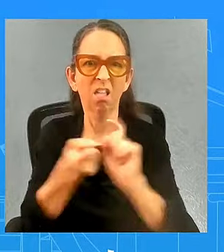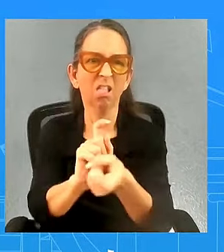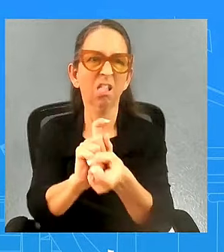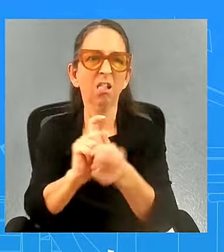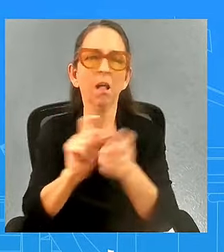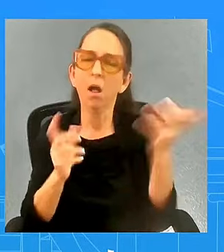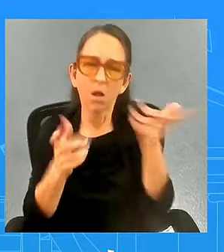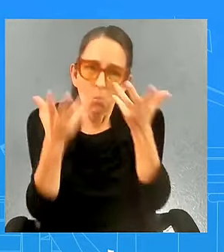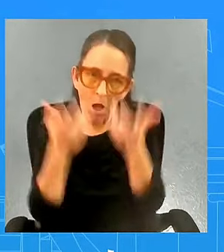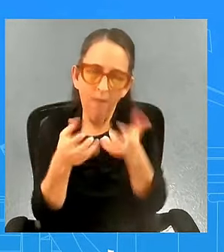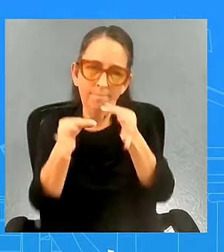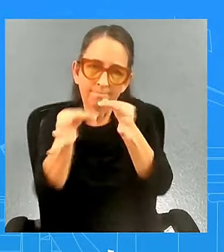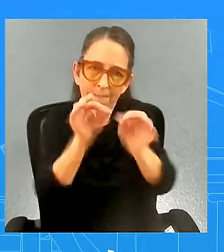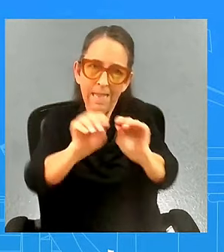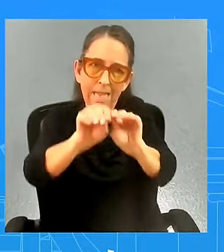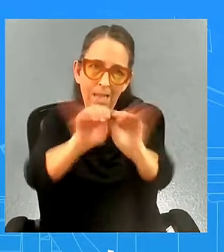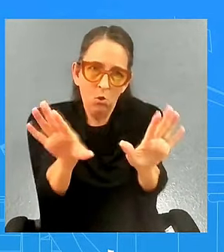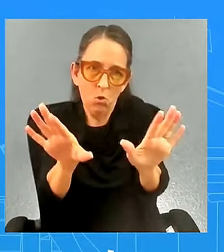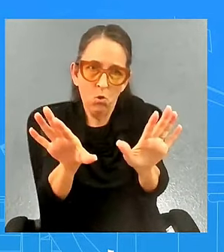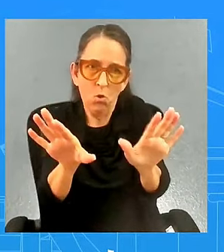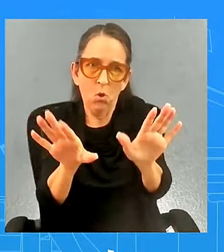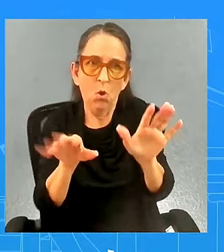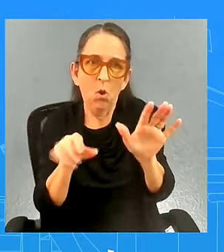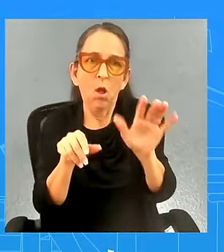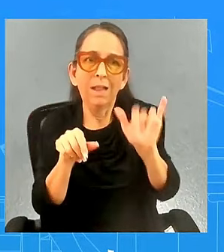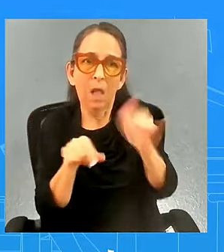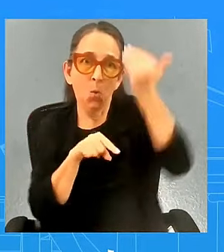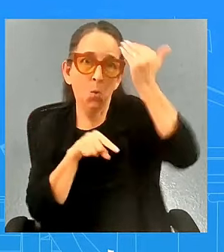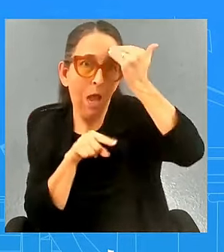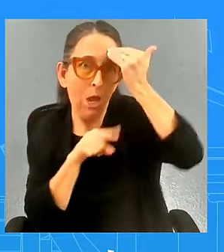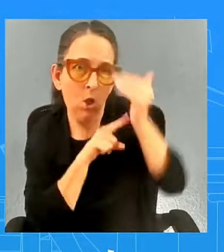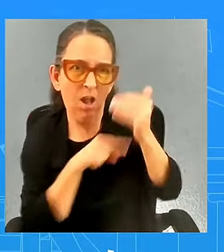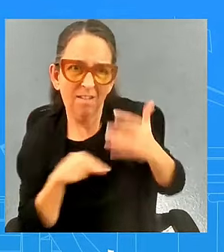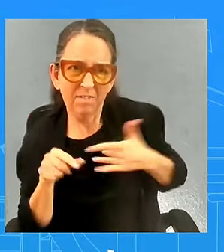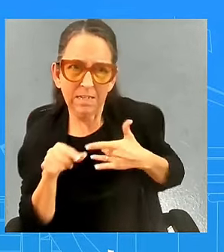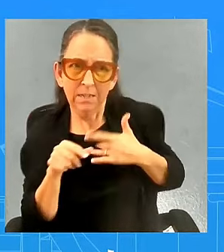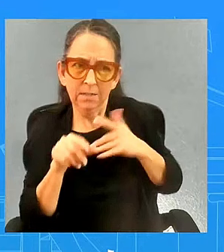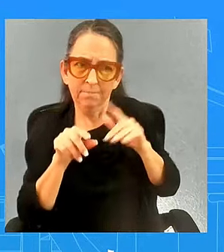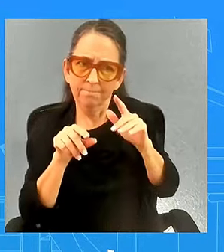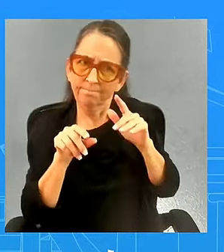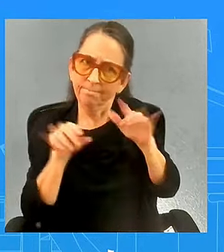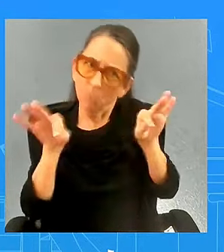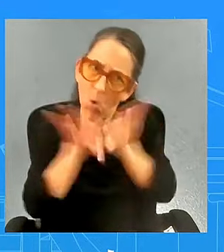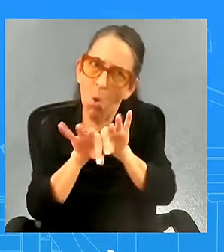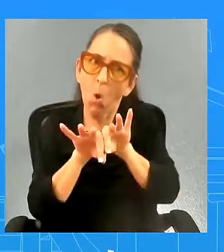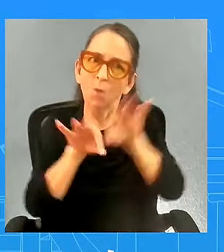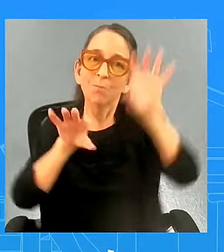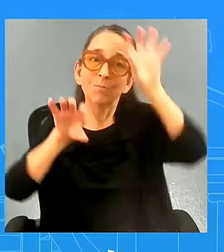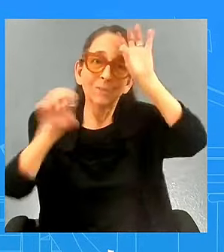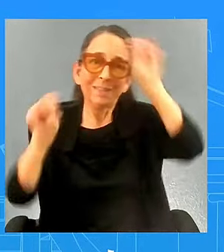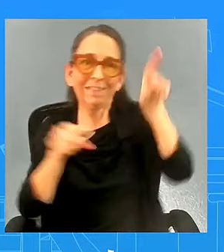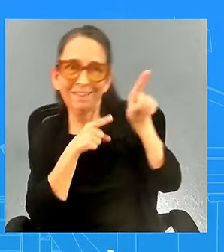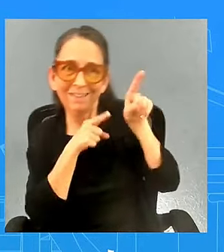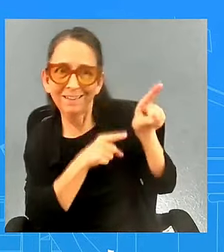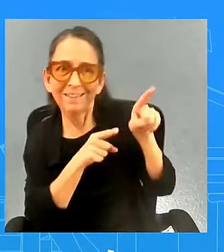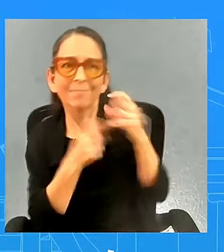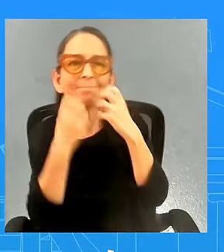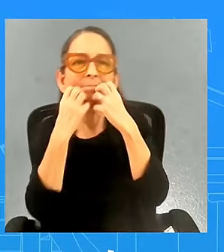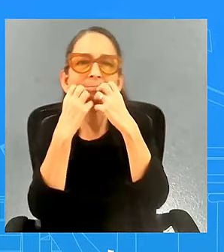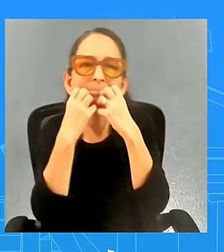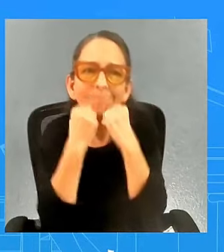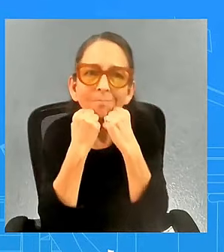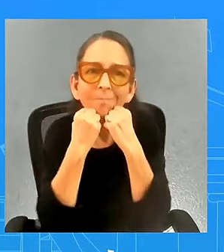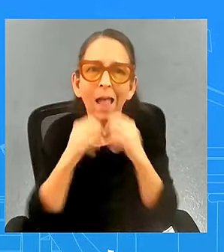he was very aware and i would say i think it's really important that you have a president uh that cares about clarifying what they said